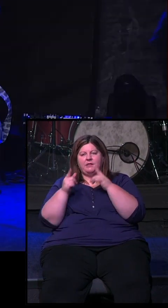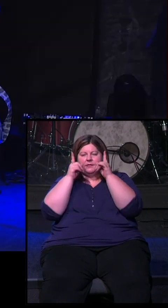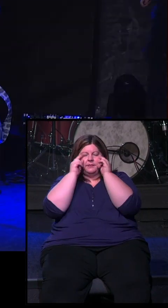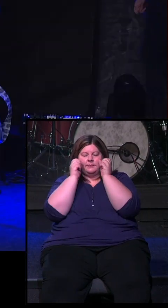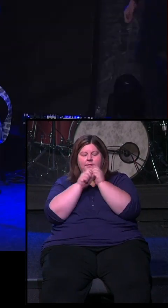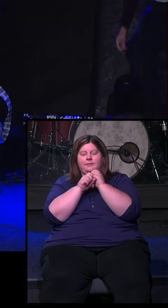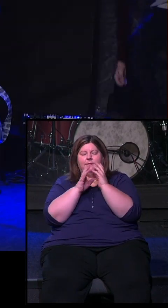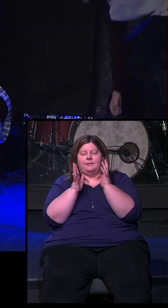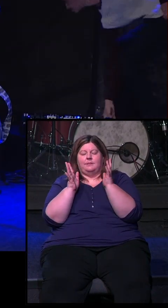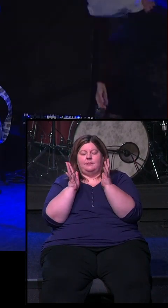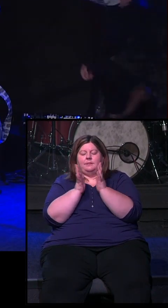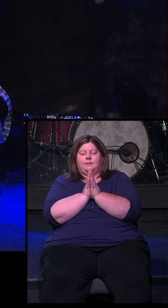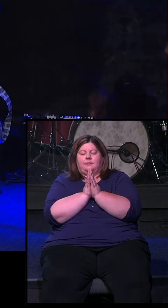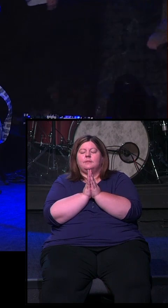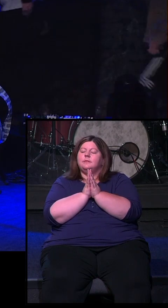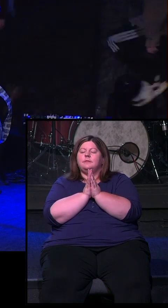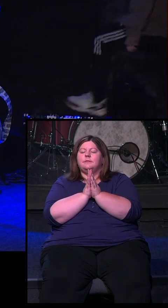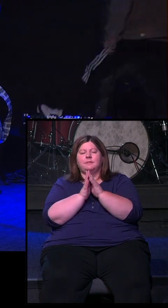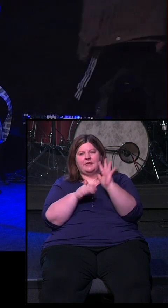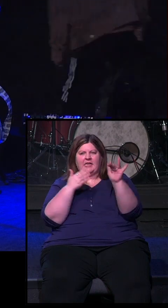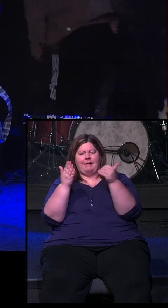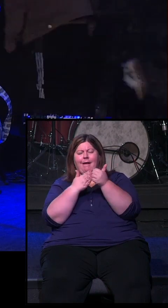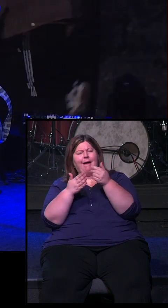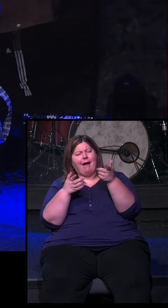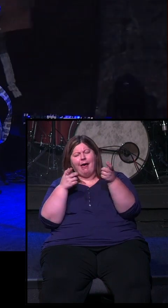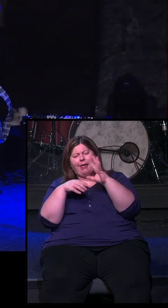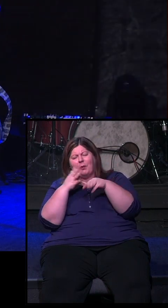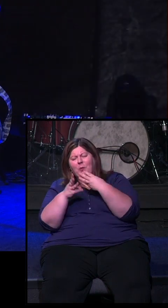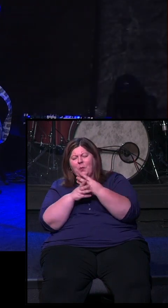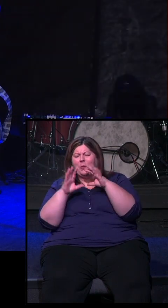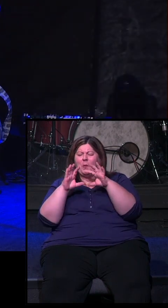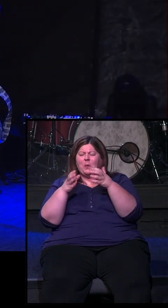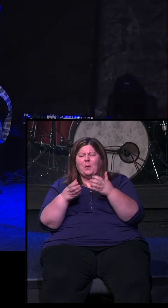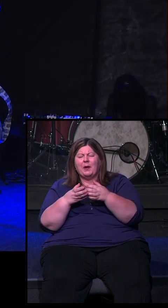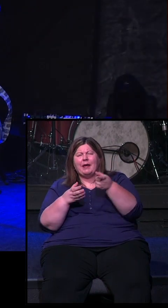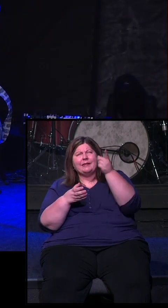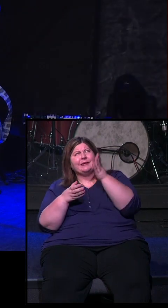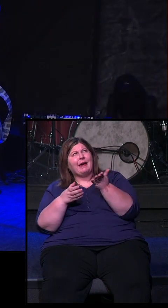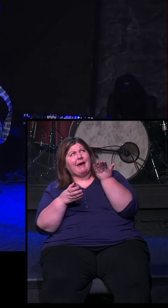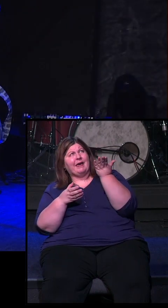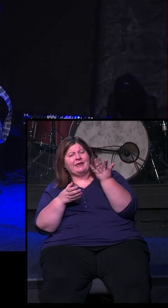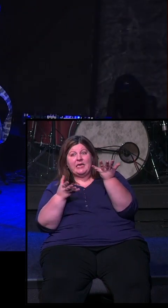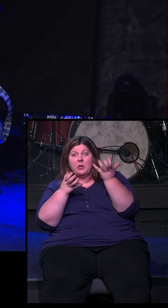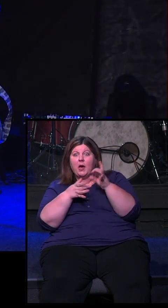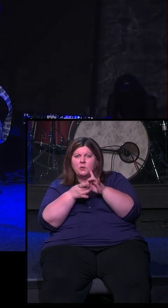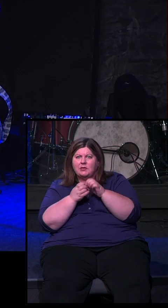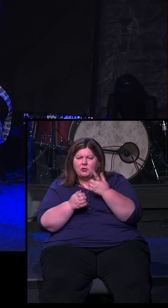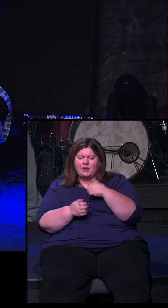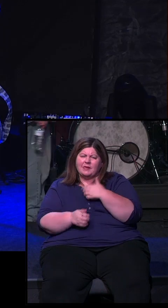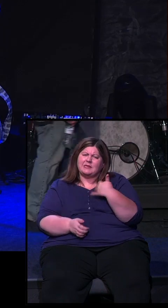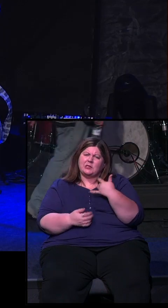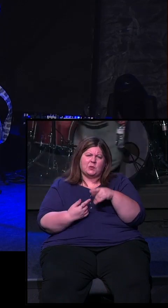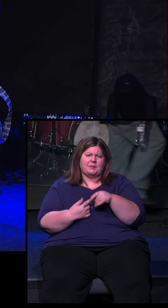worshiping the God of all of creation, all of time, all of history, who wants a relationship with us. It's just so